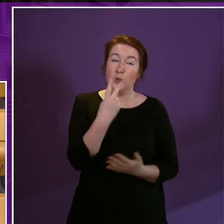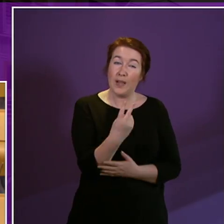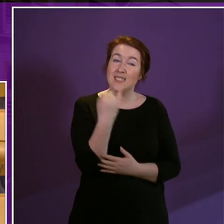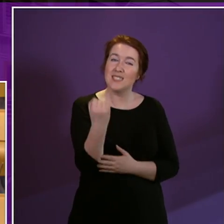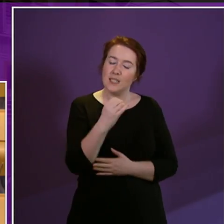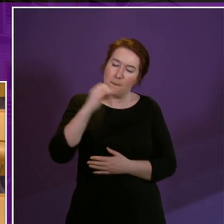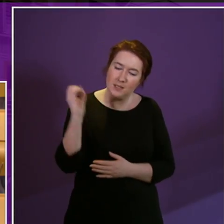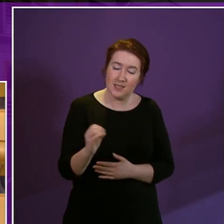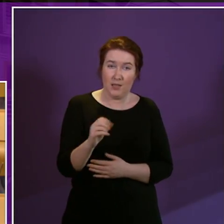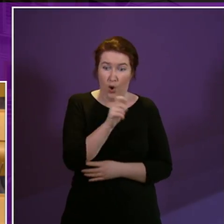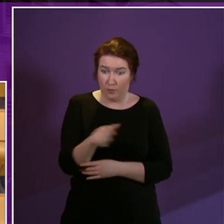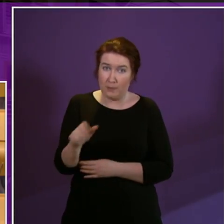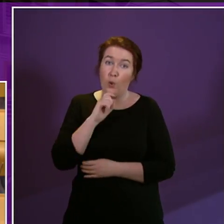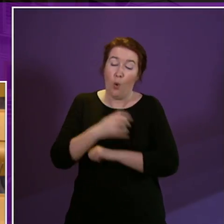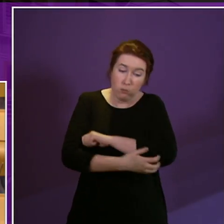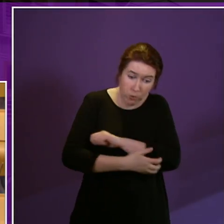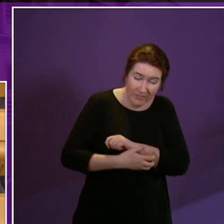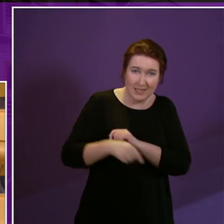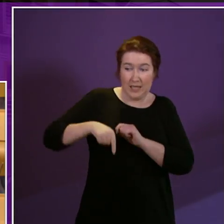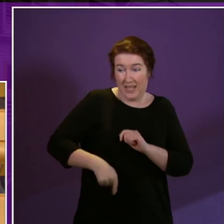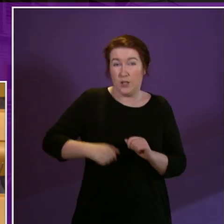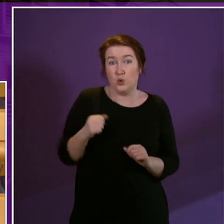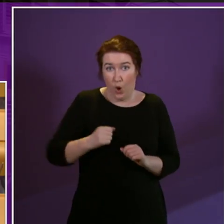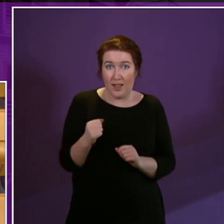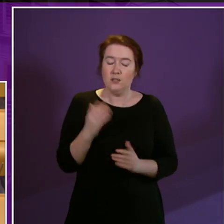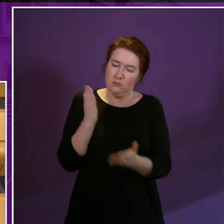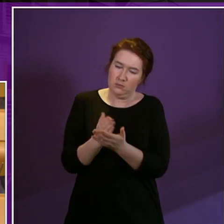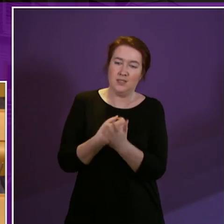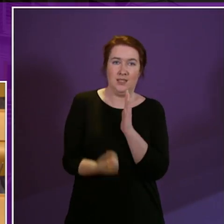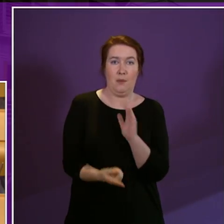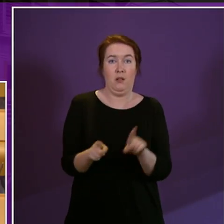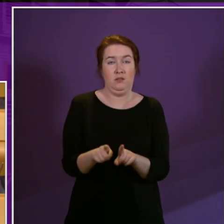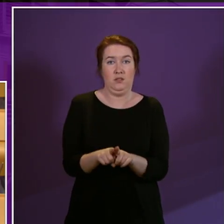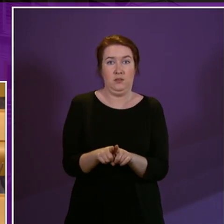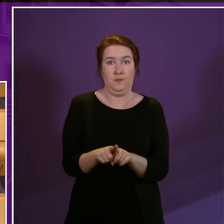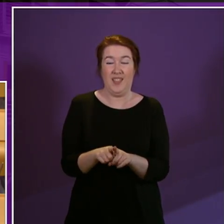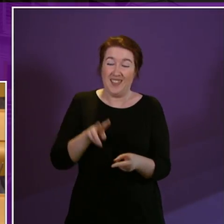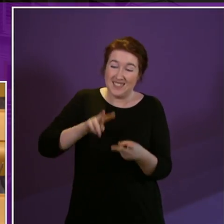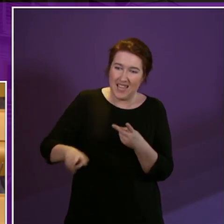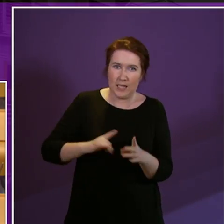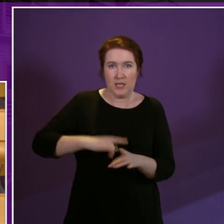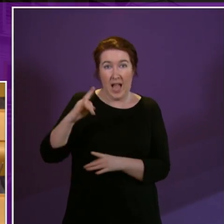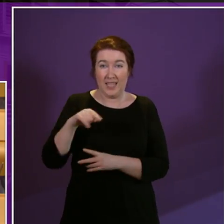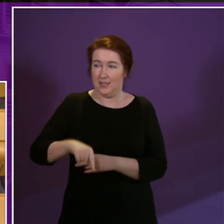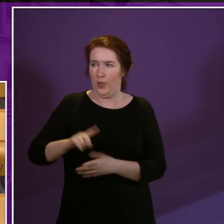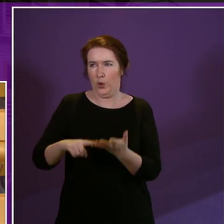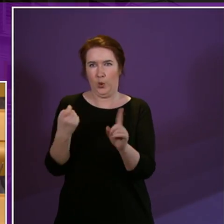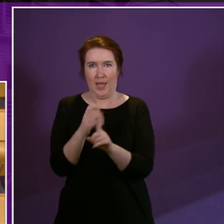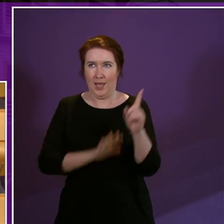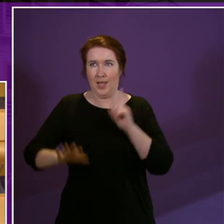% of people in poverty in Scotland are disabled, the second highest rate in the UK.